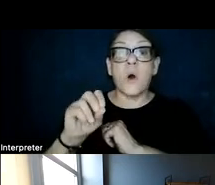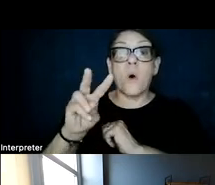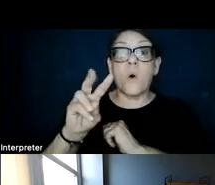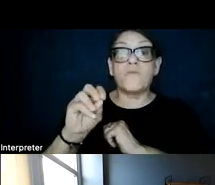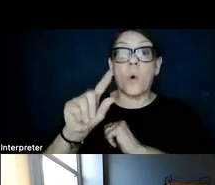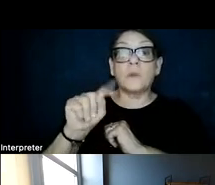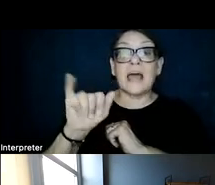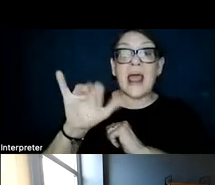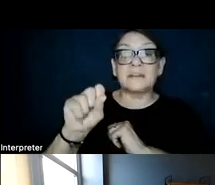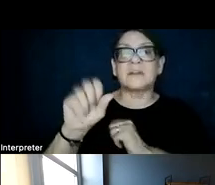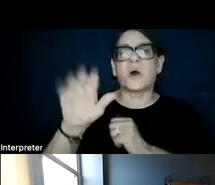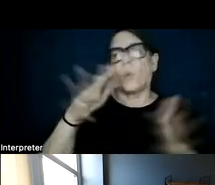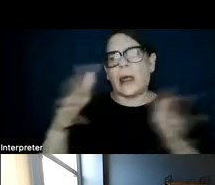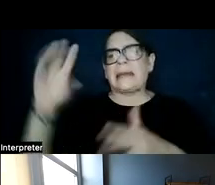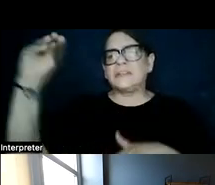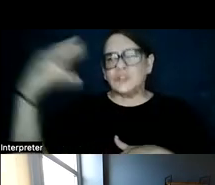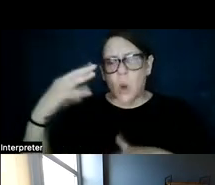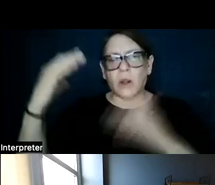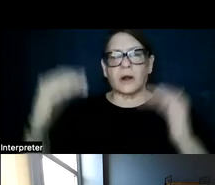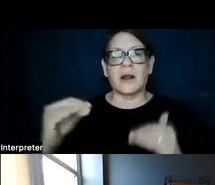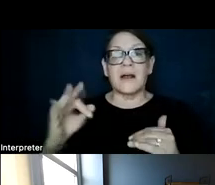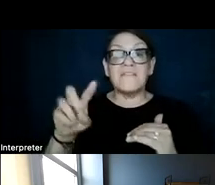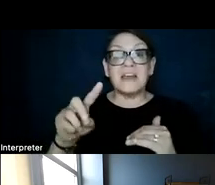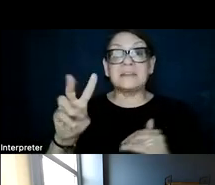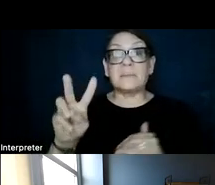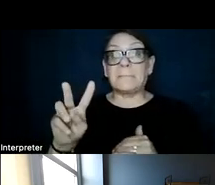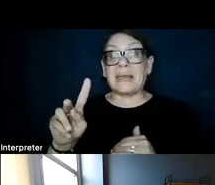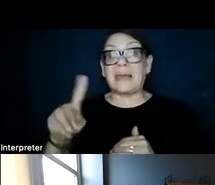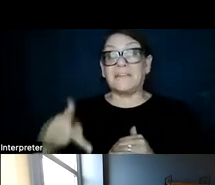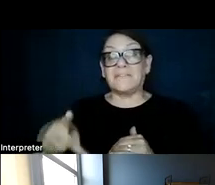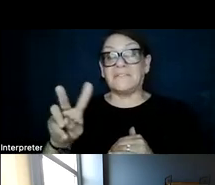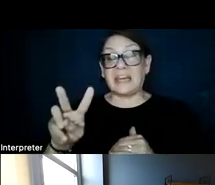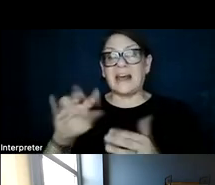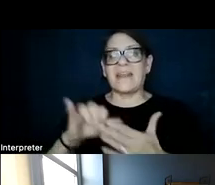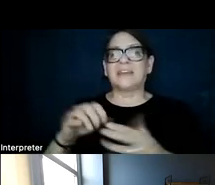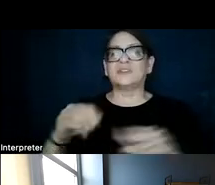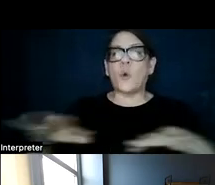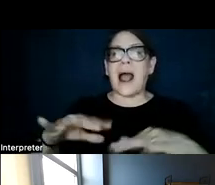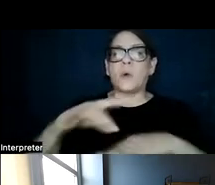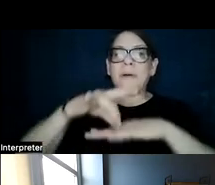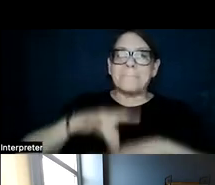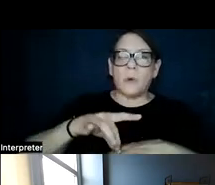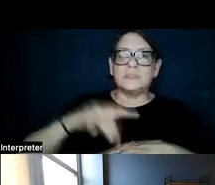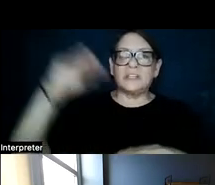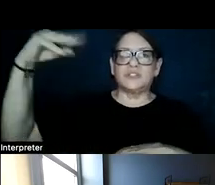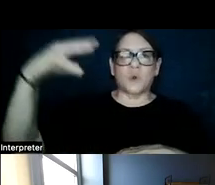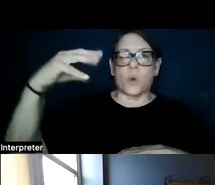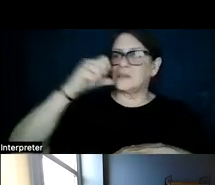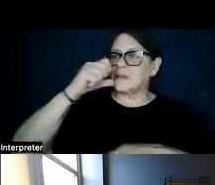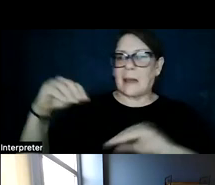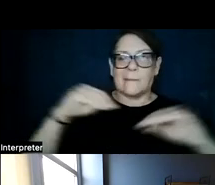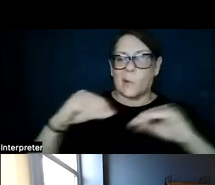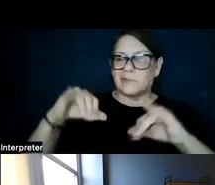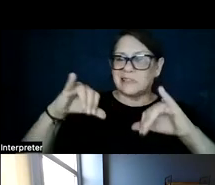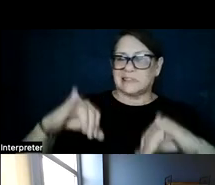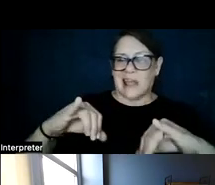solar, fixed PV, which is a form of ground-mounted solar that doesn't move, that's fixed in